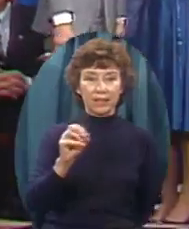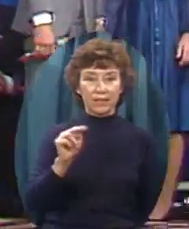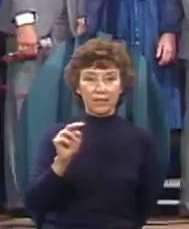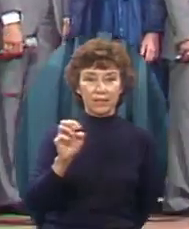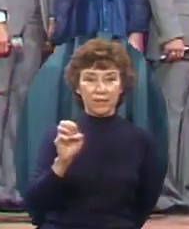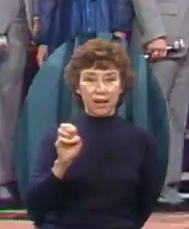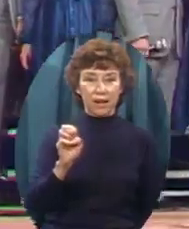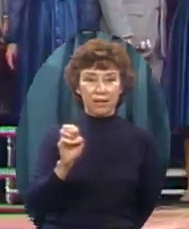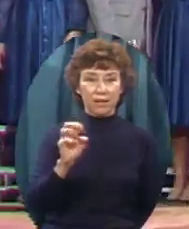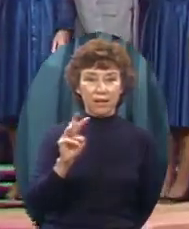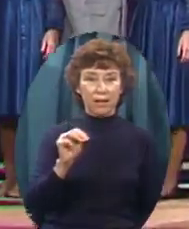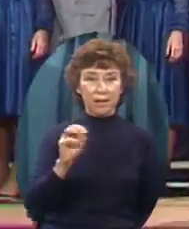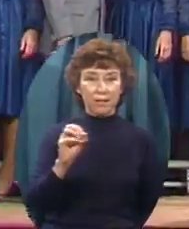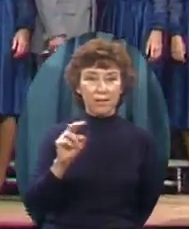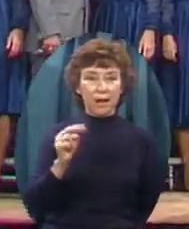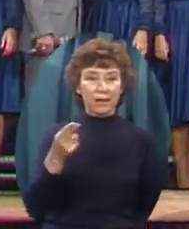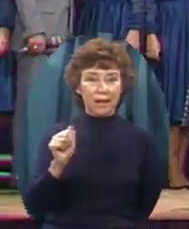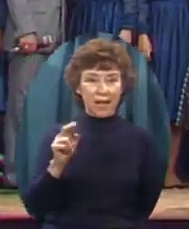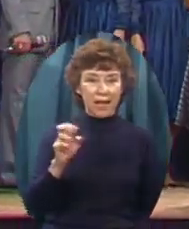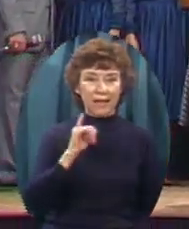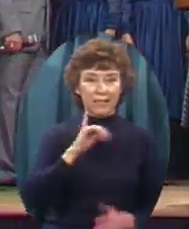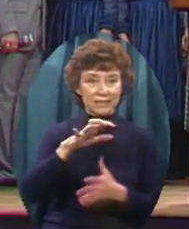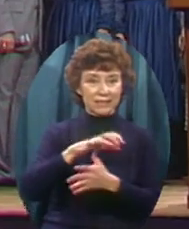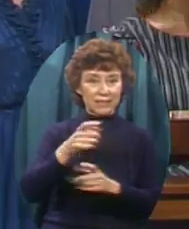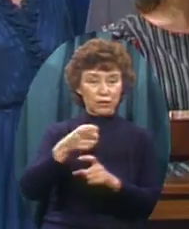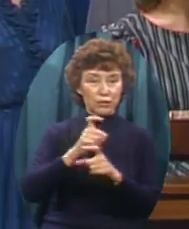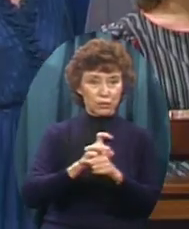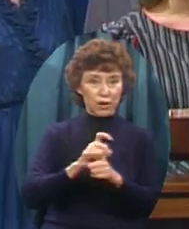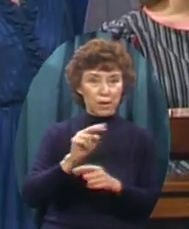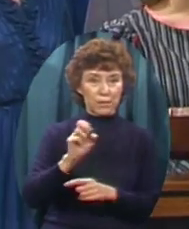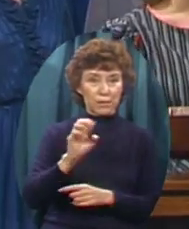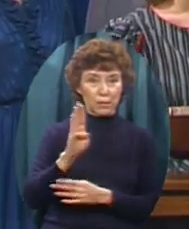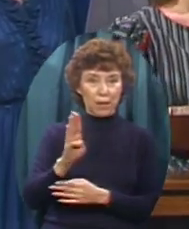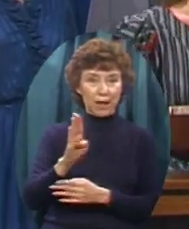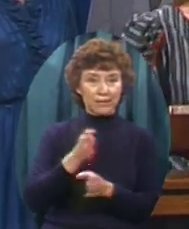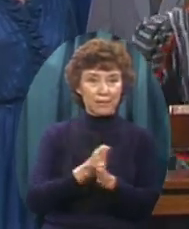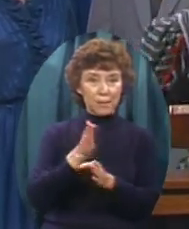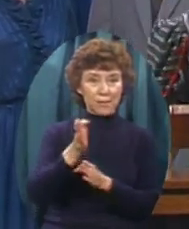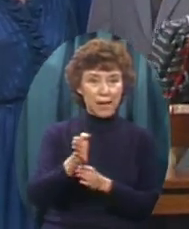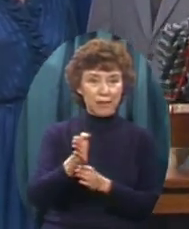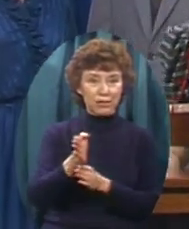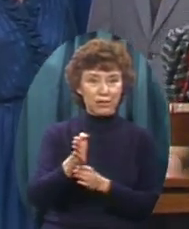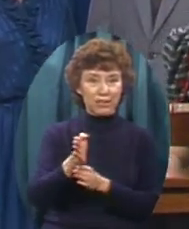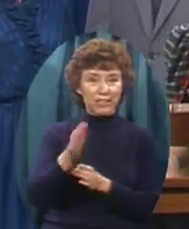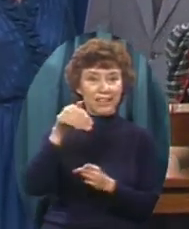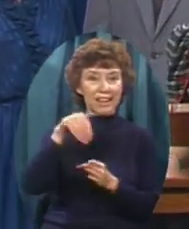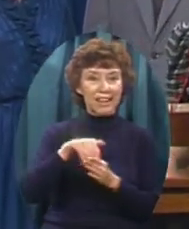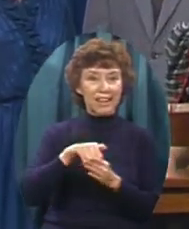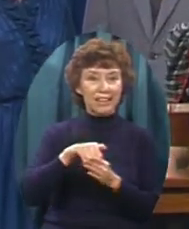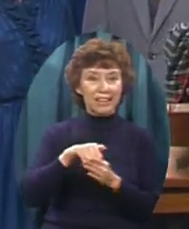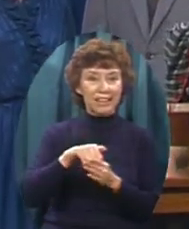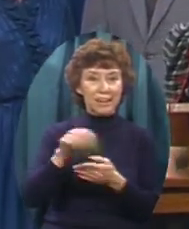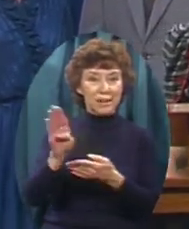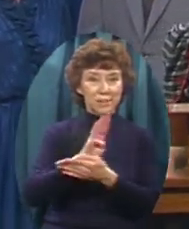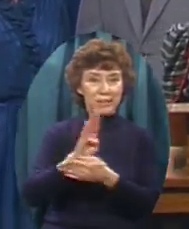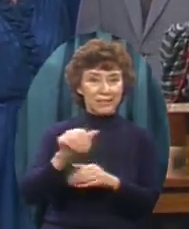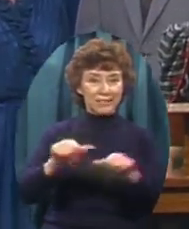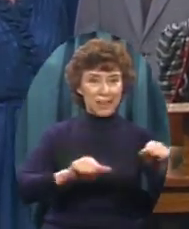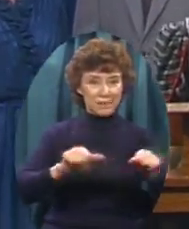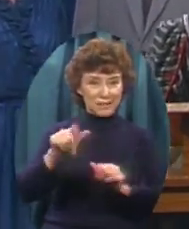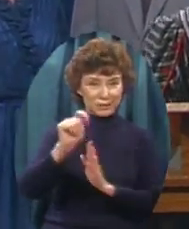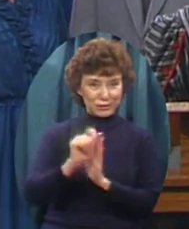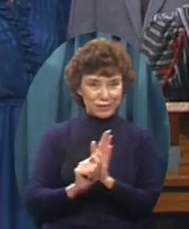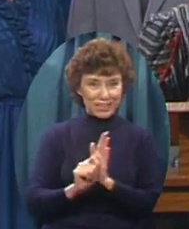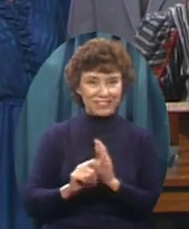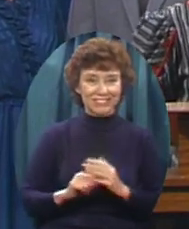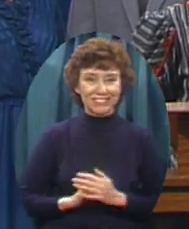Is a senior from Hyannis, Nebraska Majoring, believe it or not, in Business administration Business